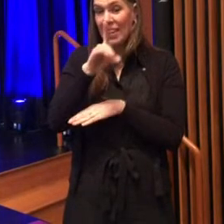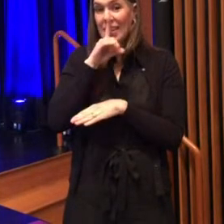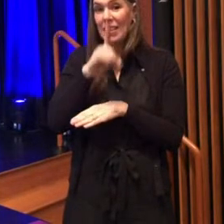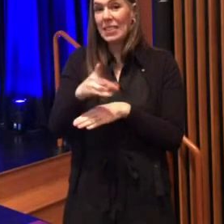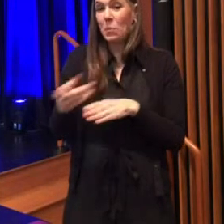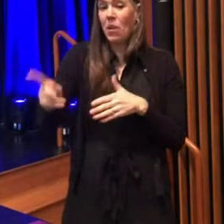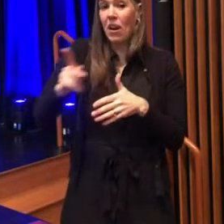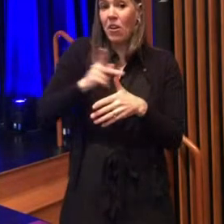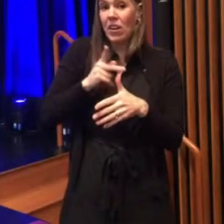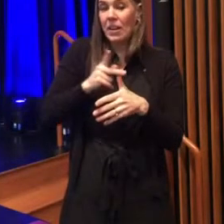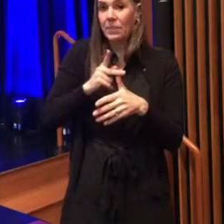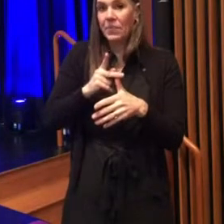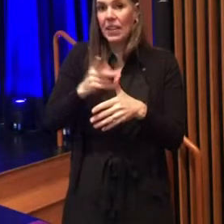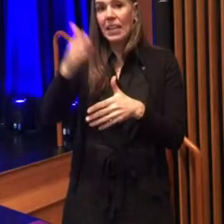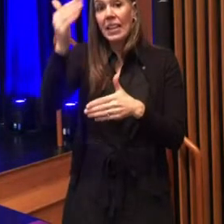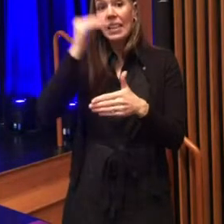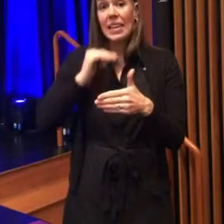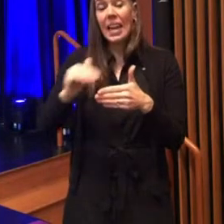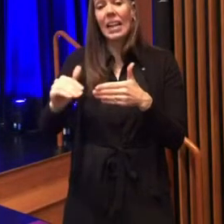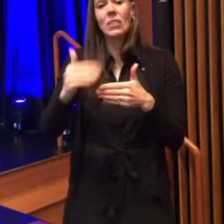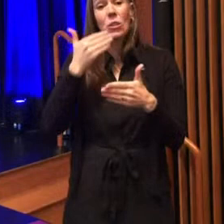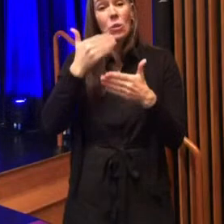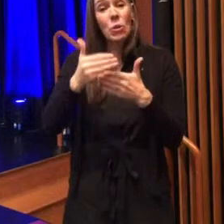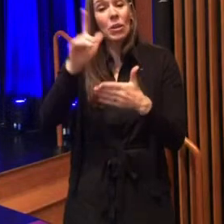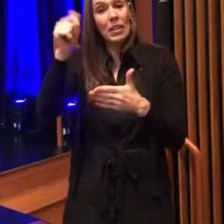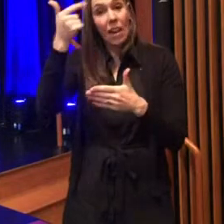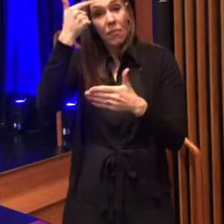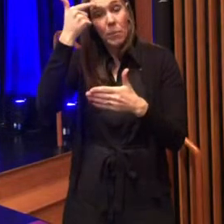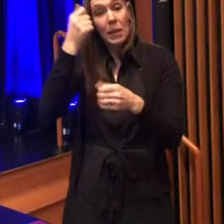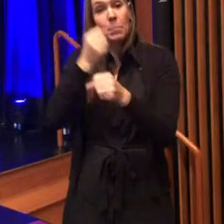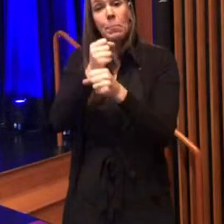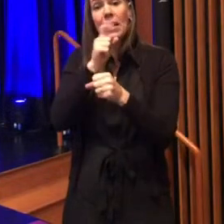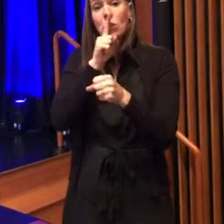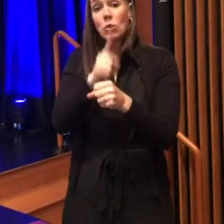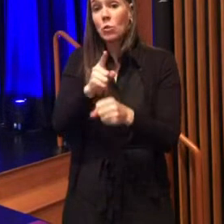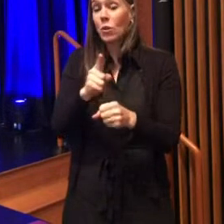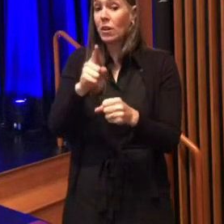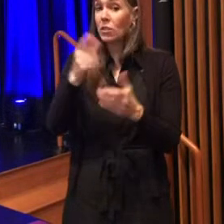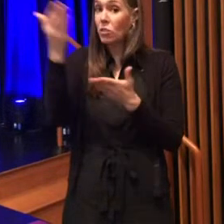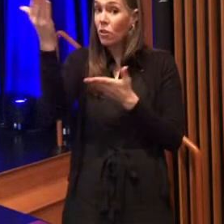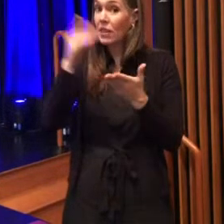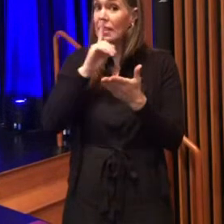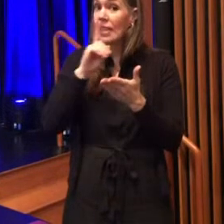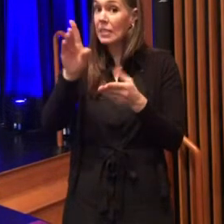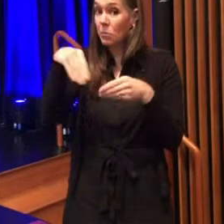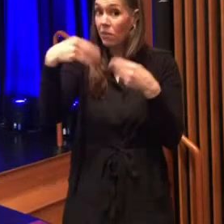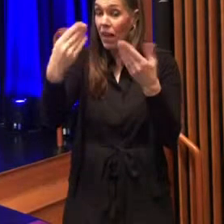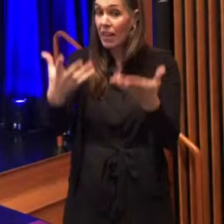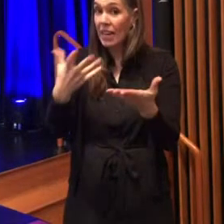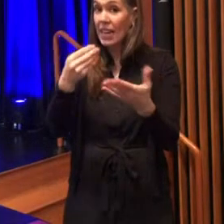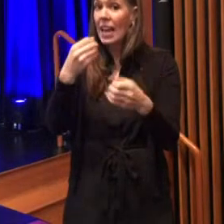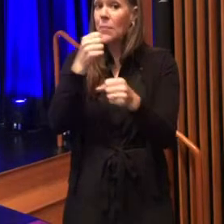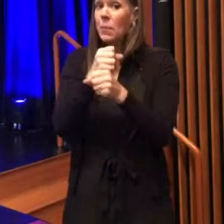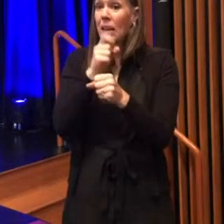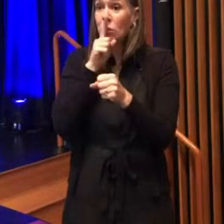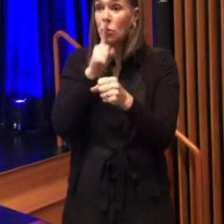government is about ensuring those services are provided and making government as effective as it can be as an entity that is owned by and accountable